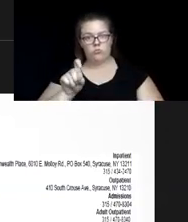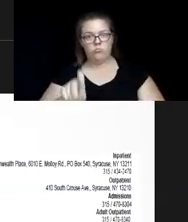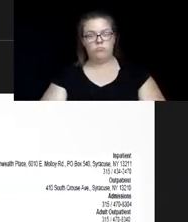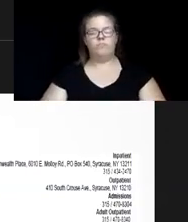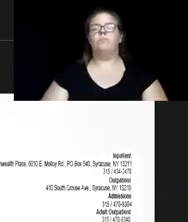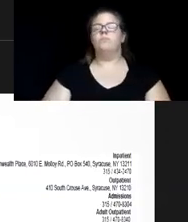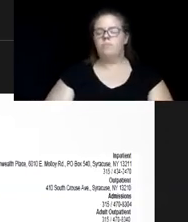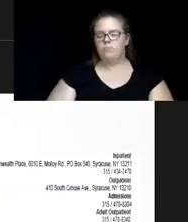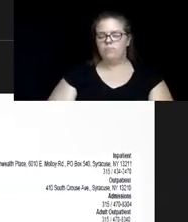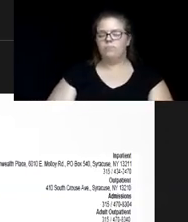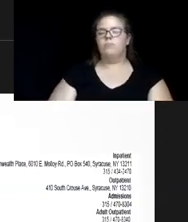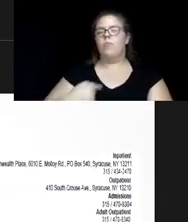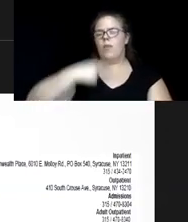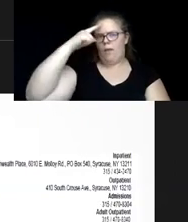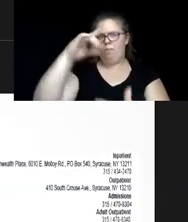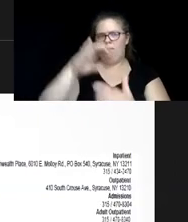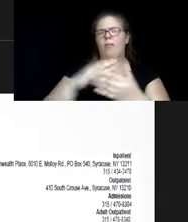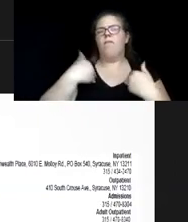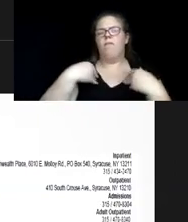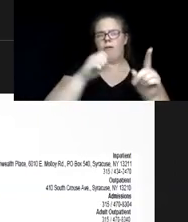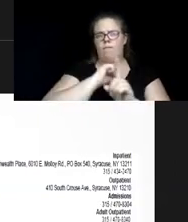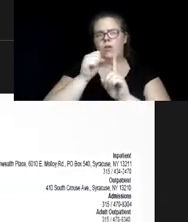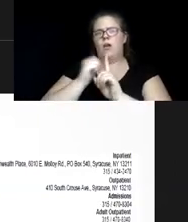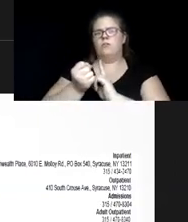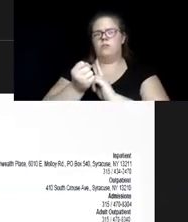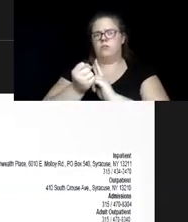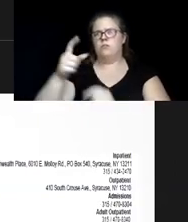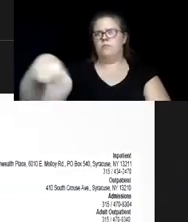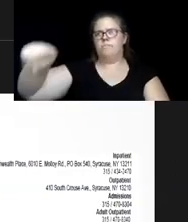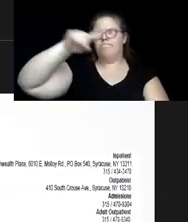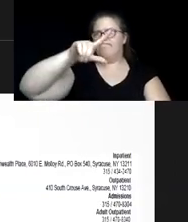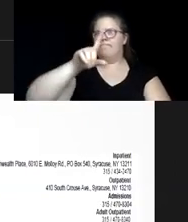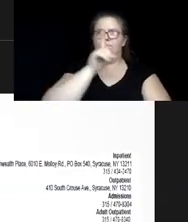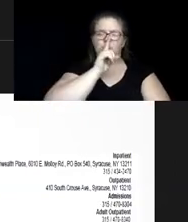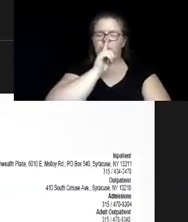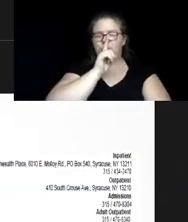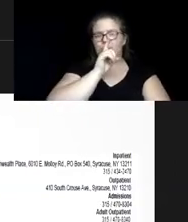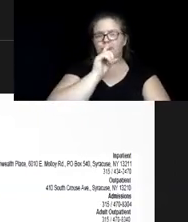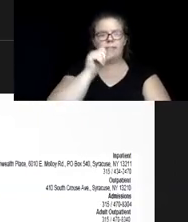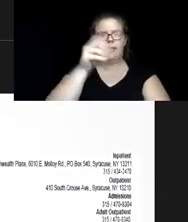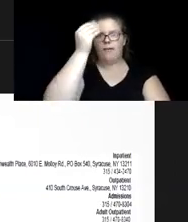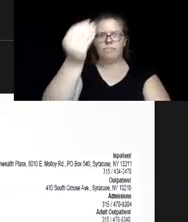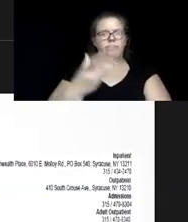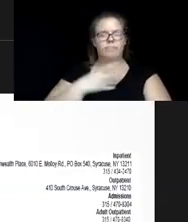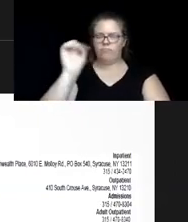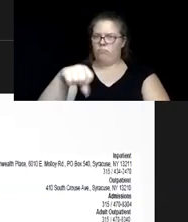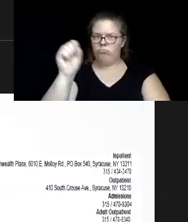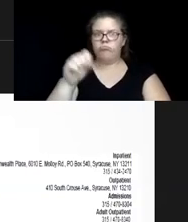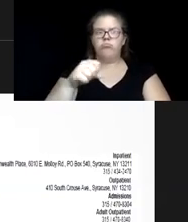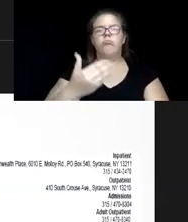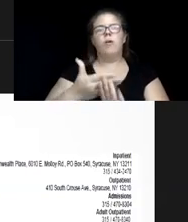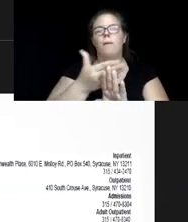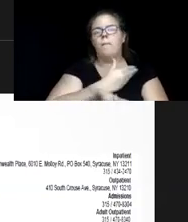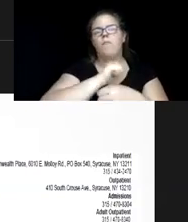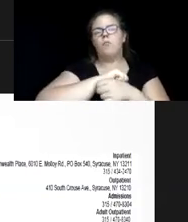I believe there's cases that are in the field that are not being reported. Absolutely. Prior to COVID, the